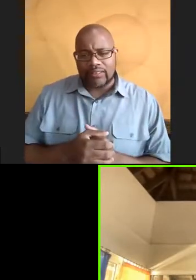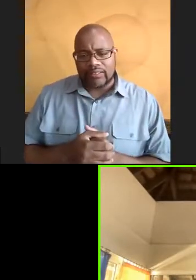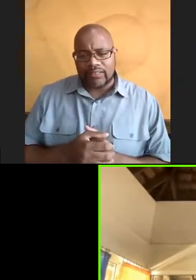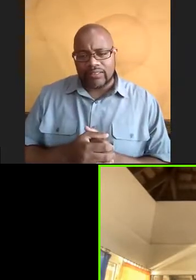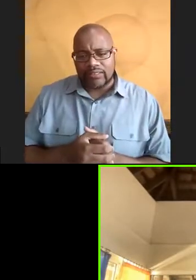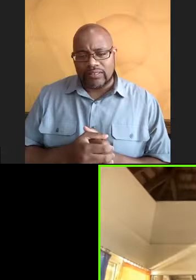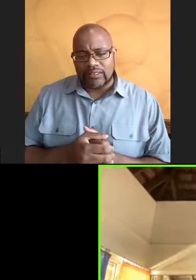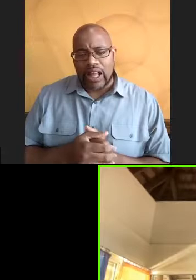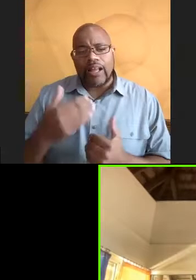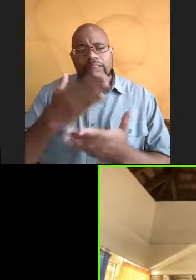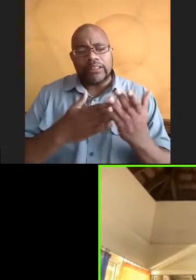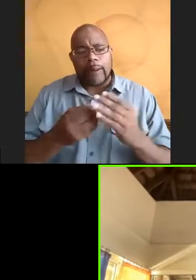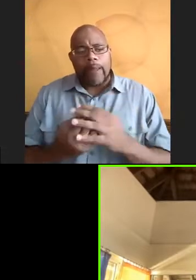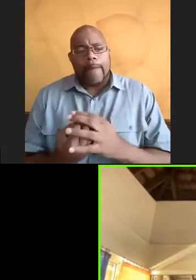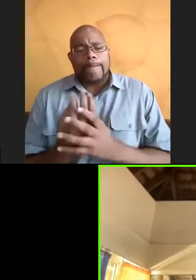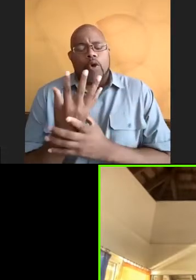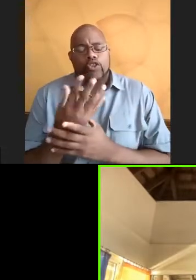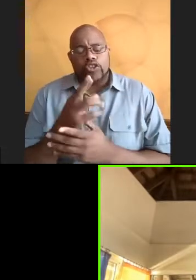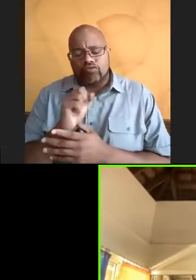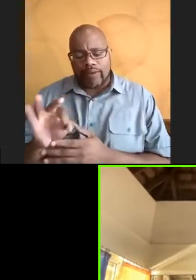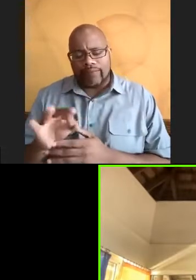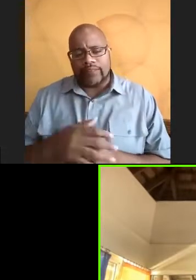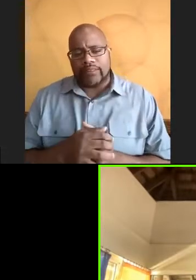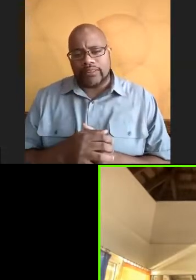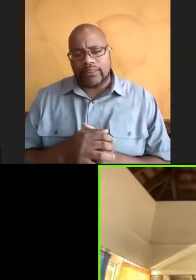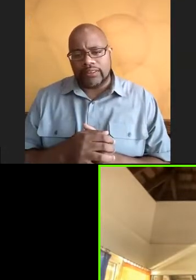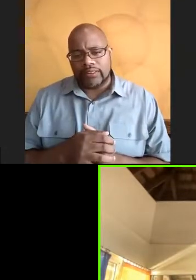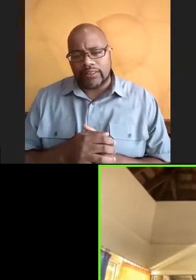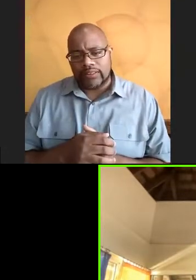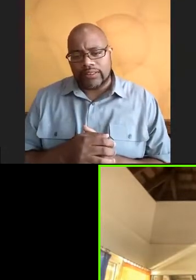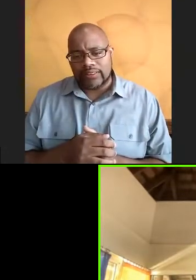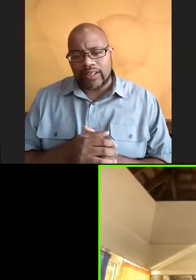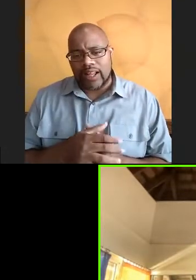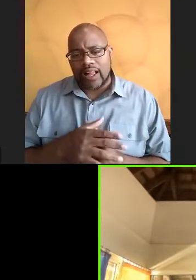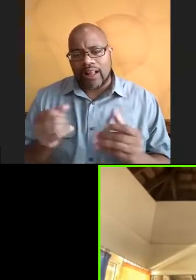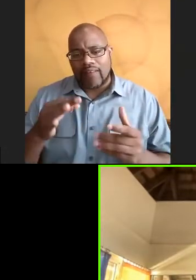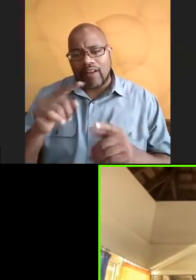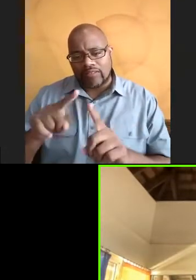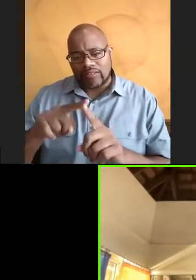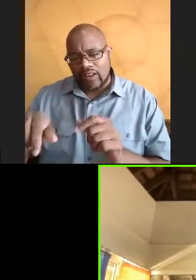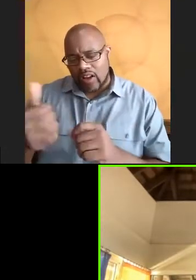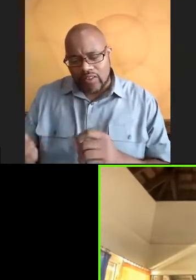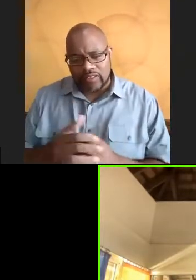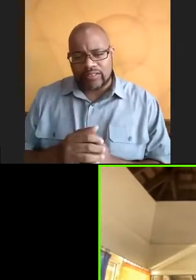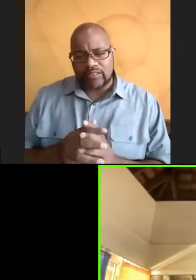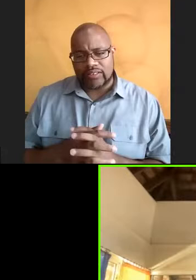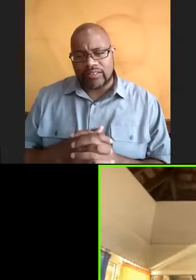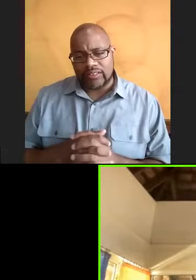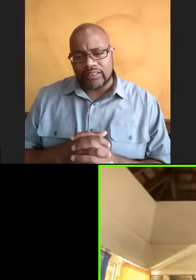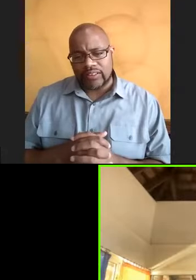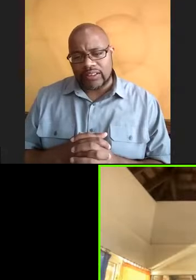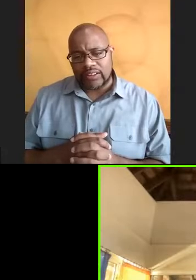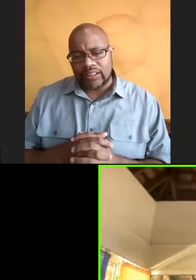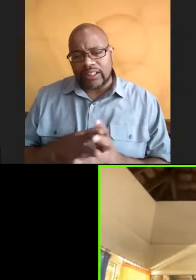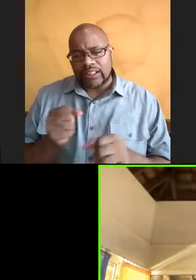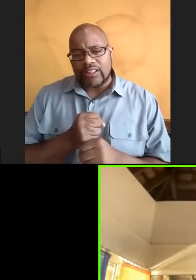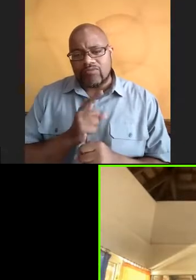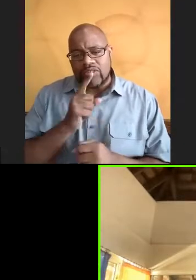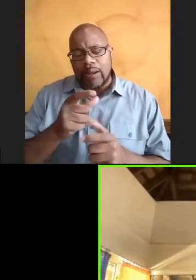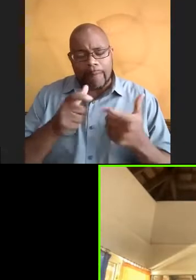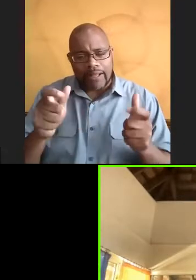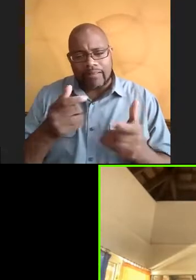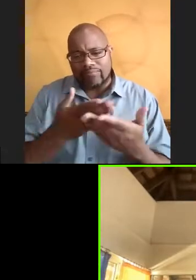that are right on the shore. And then a lot of them kind of go out. These are volcanic islands. So, you know, you get a really big drop off